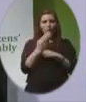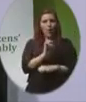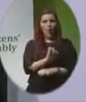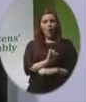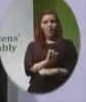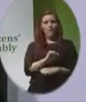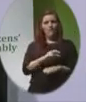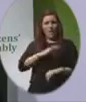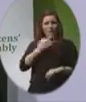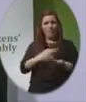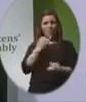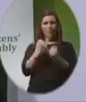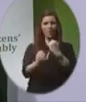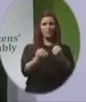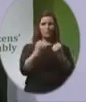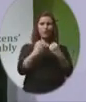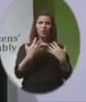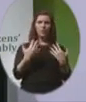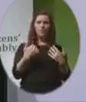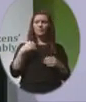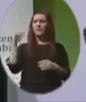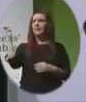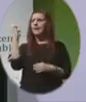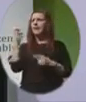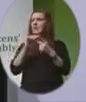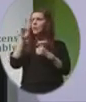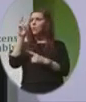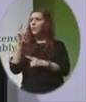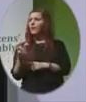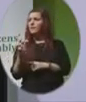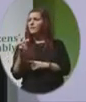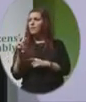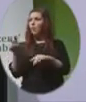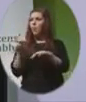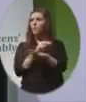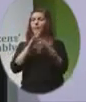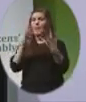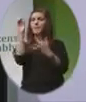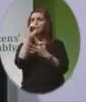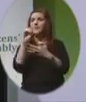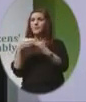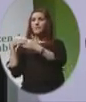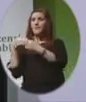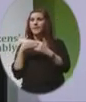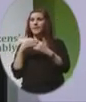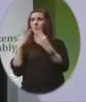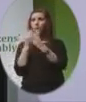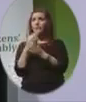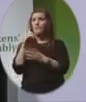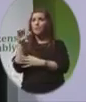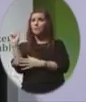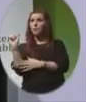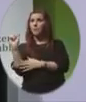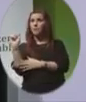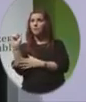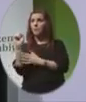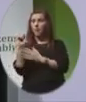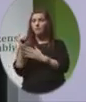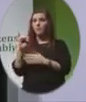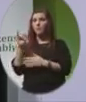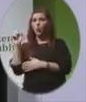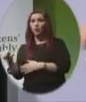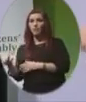In England and Wales, over 90% of babies diagnosed with Down syndrome are aborted. In Iceland, they have reached their